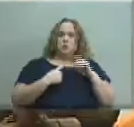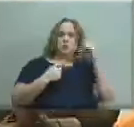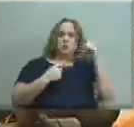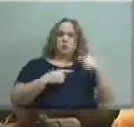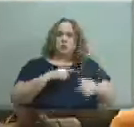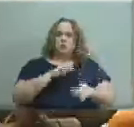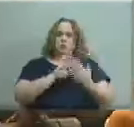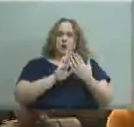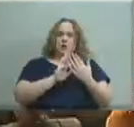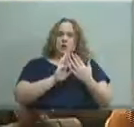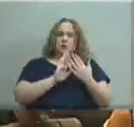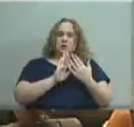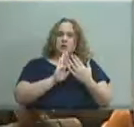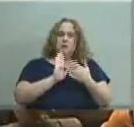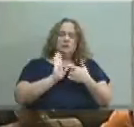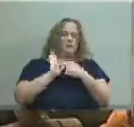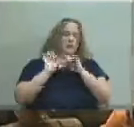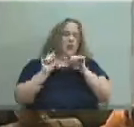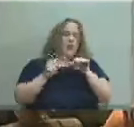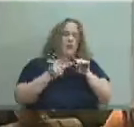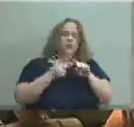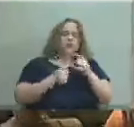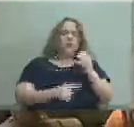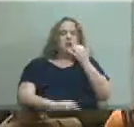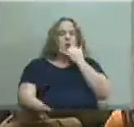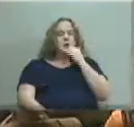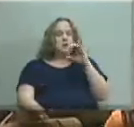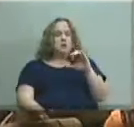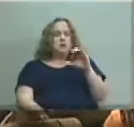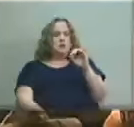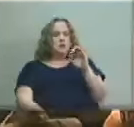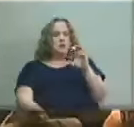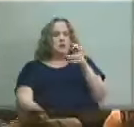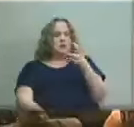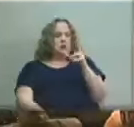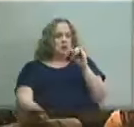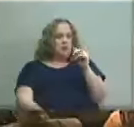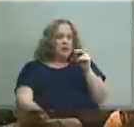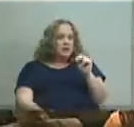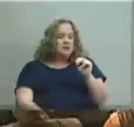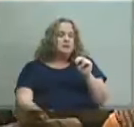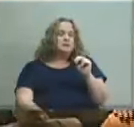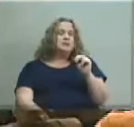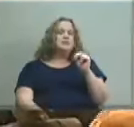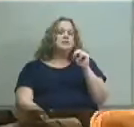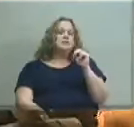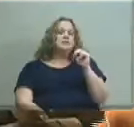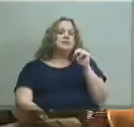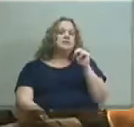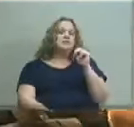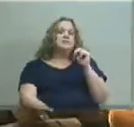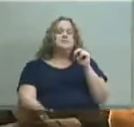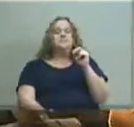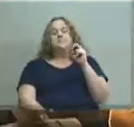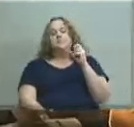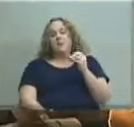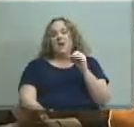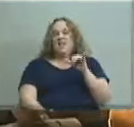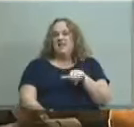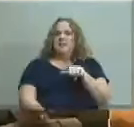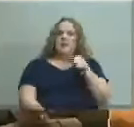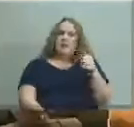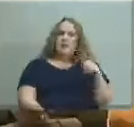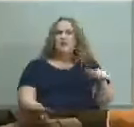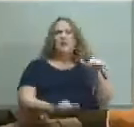who have shown up at the wrong Cochran happened when we had an Excel award that happened not too long ago so that's actually another